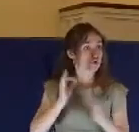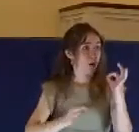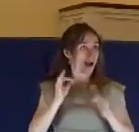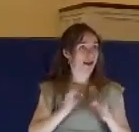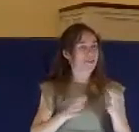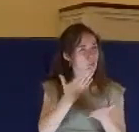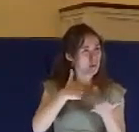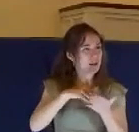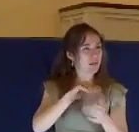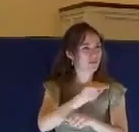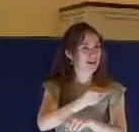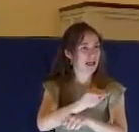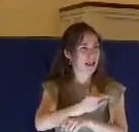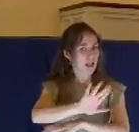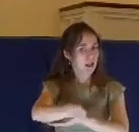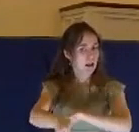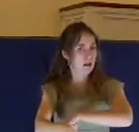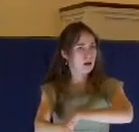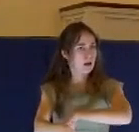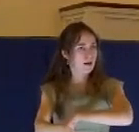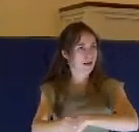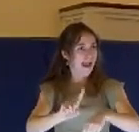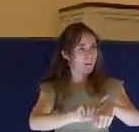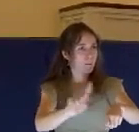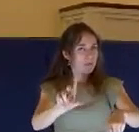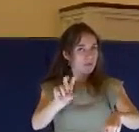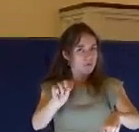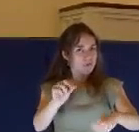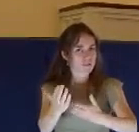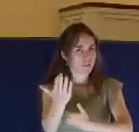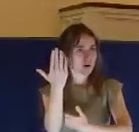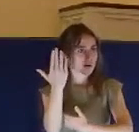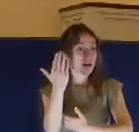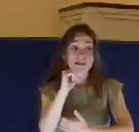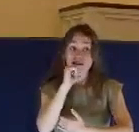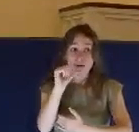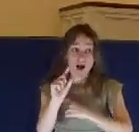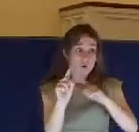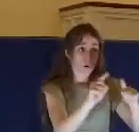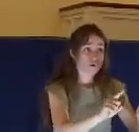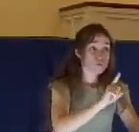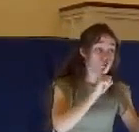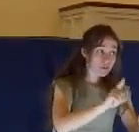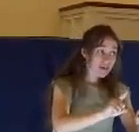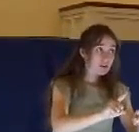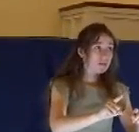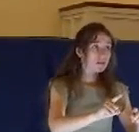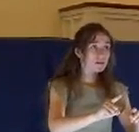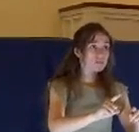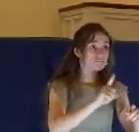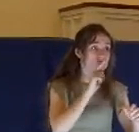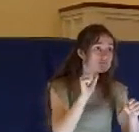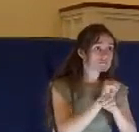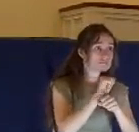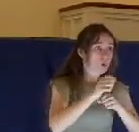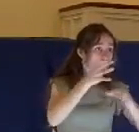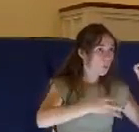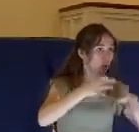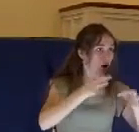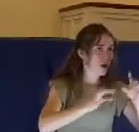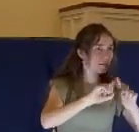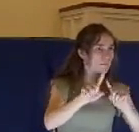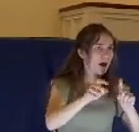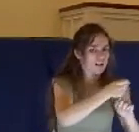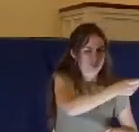night at 1.30 a.m. in the morning, not in a court of law, not in public, but in somebody's home, that the Supreme